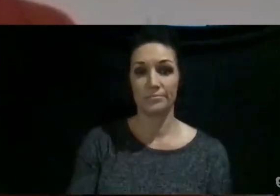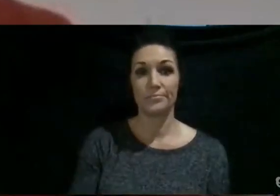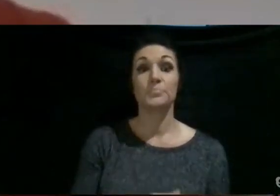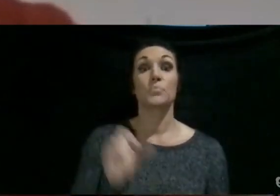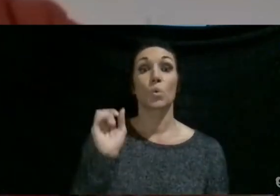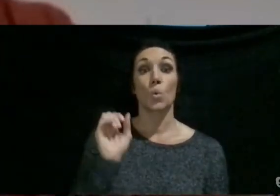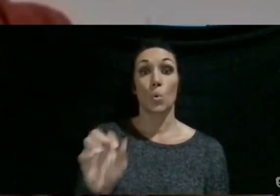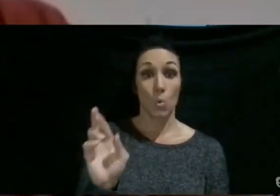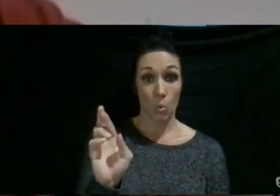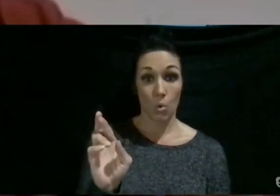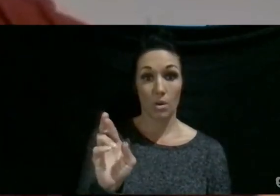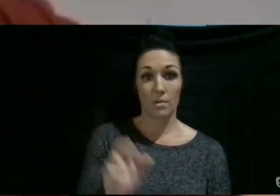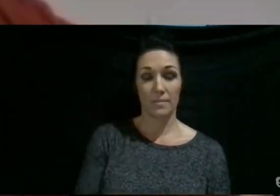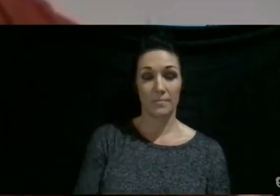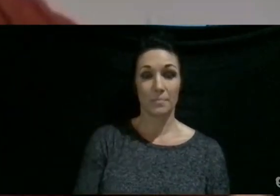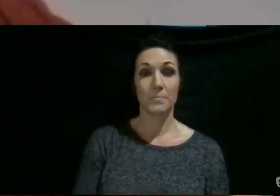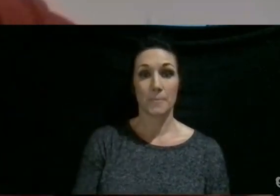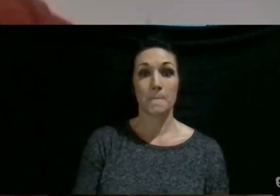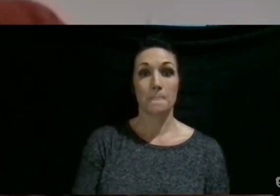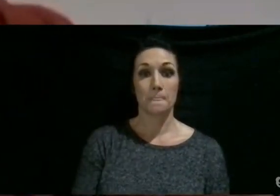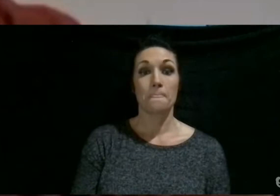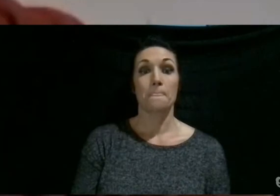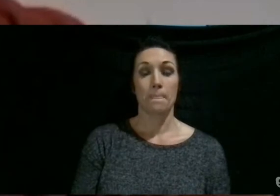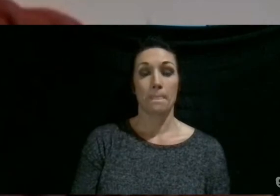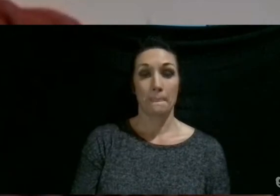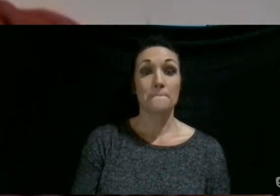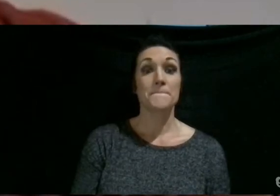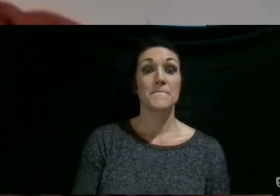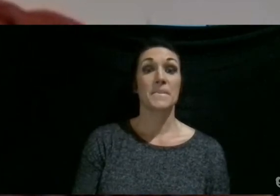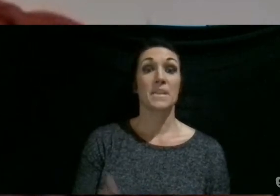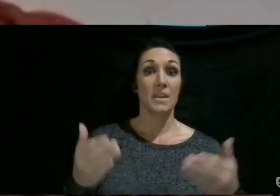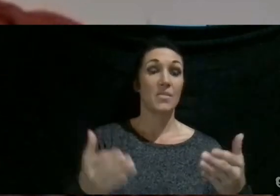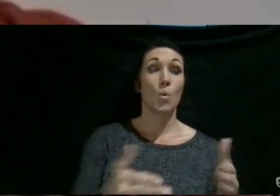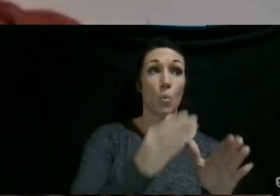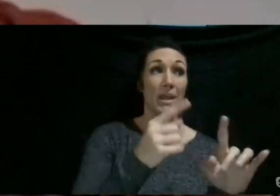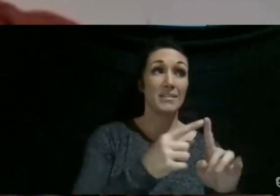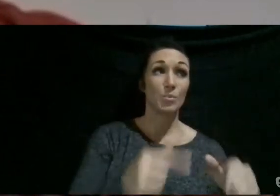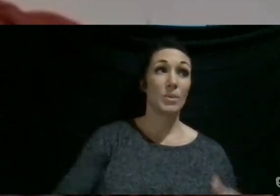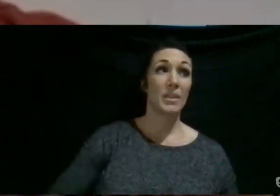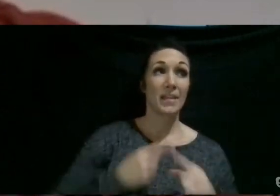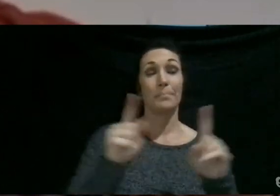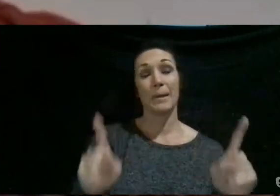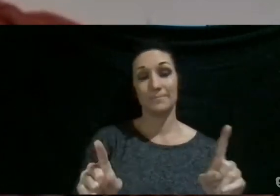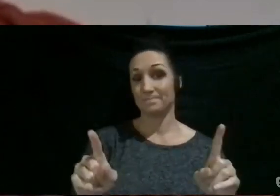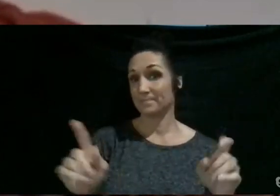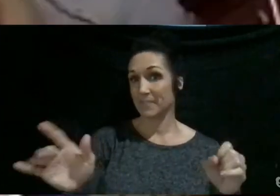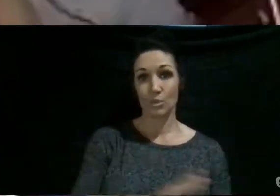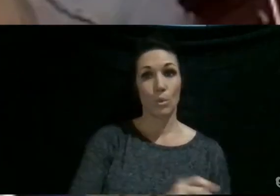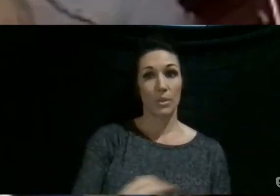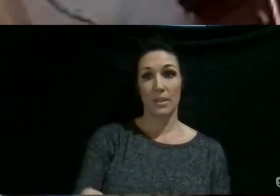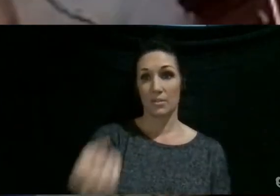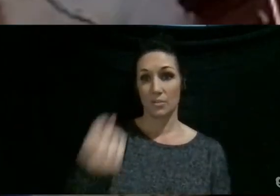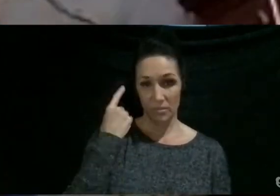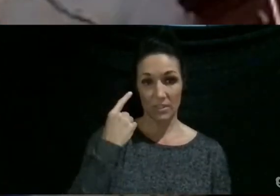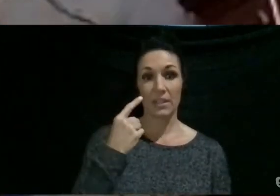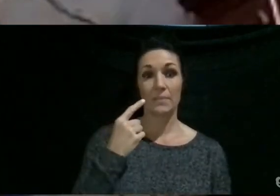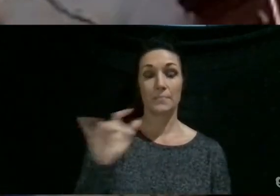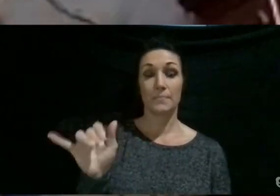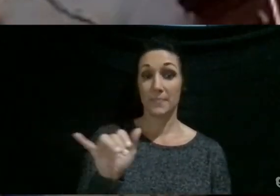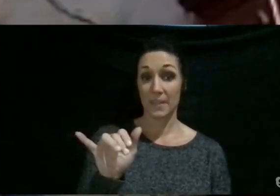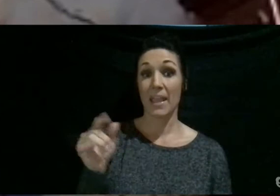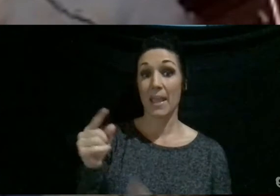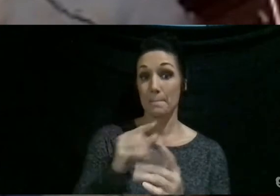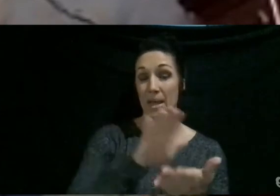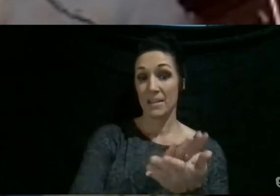or there's Jesus is the way to life, which is a little different. But yeah, no, I totally get that idea. At like, at my